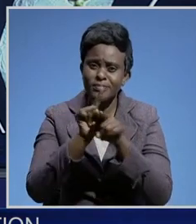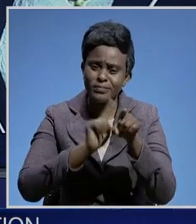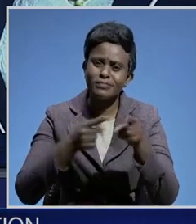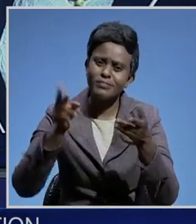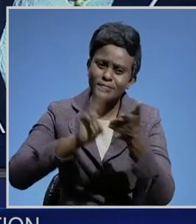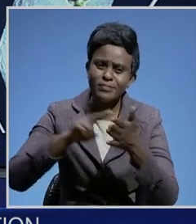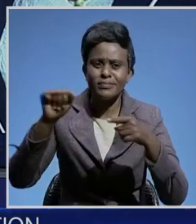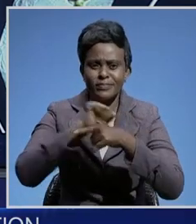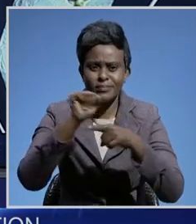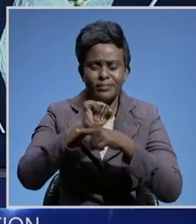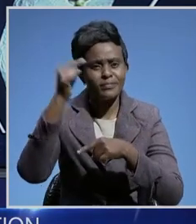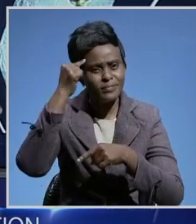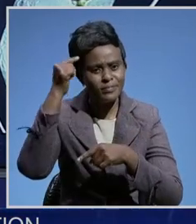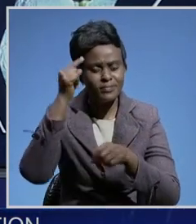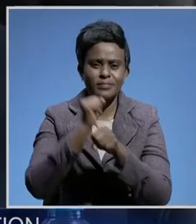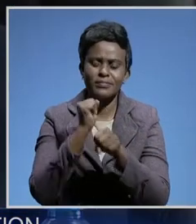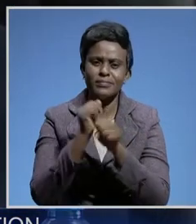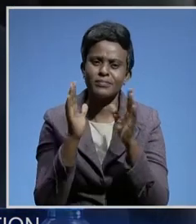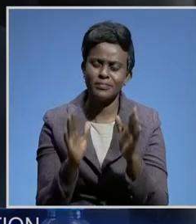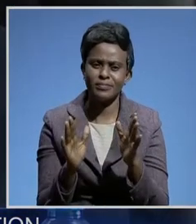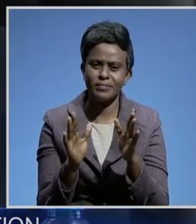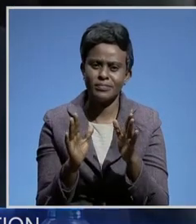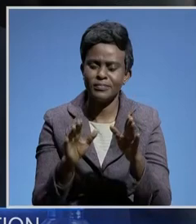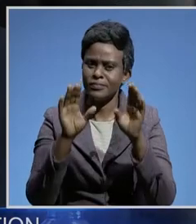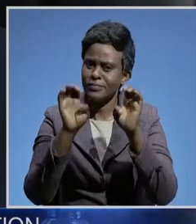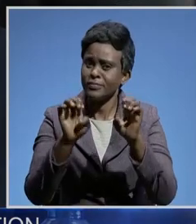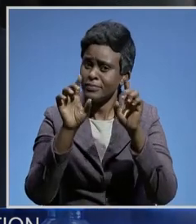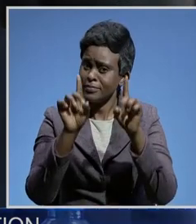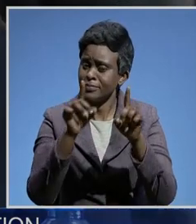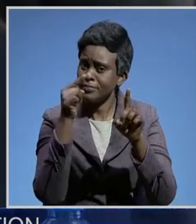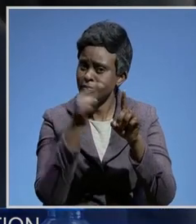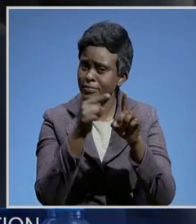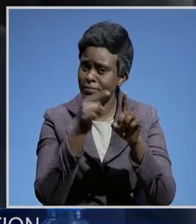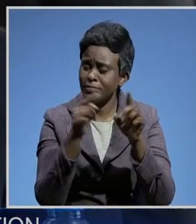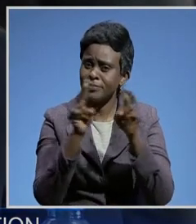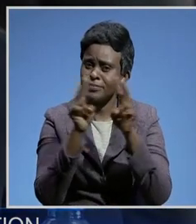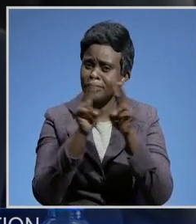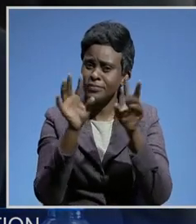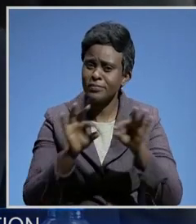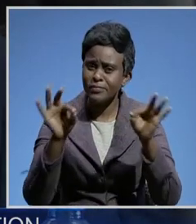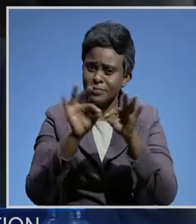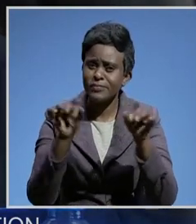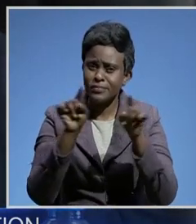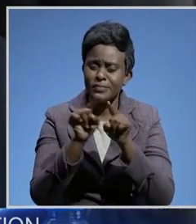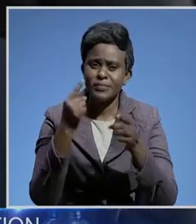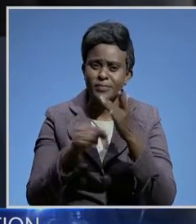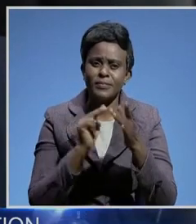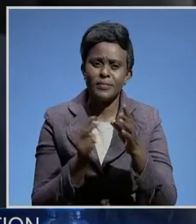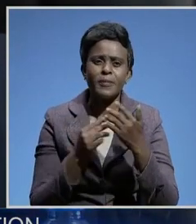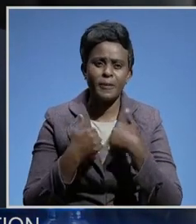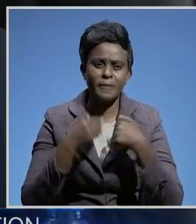civil servants. Education is one of the very important priorities that we have set.